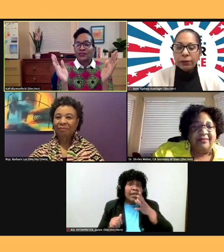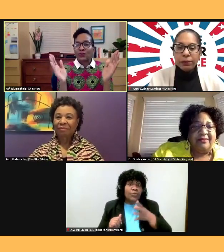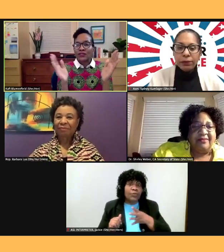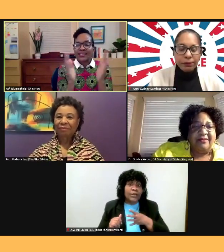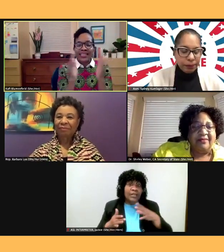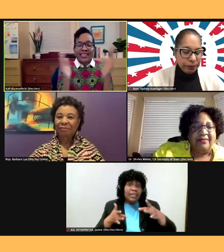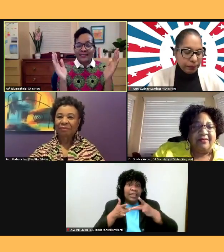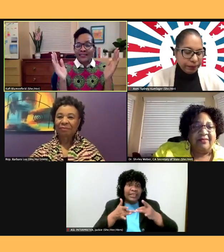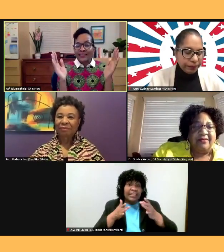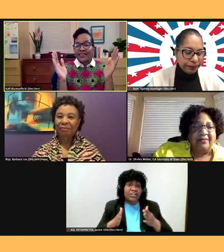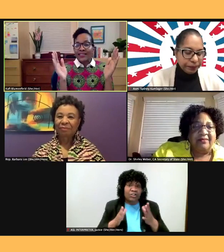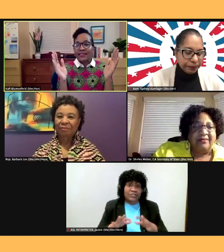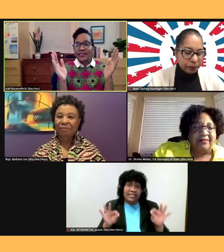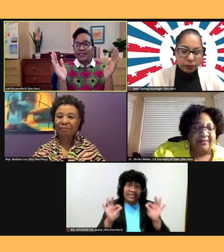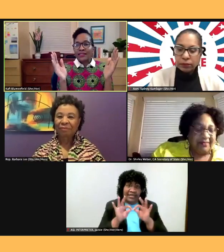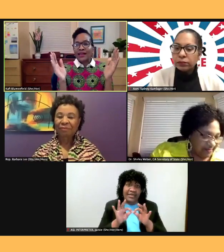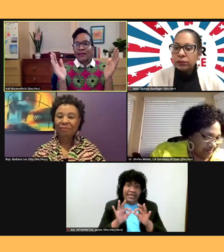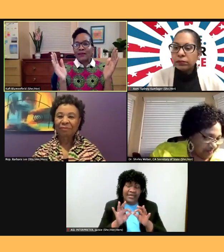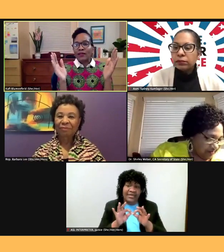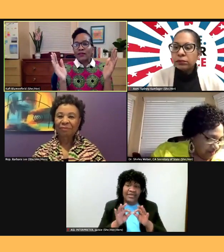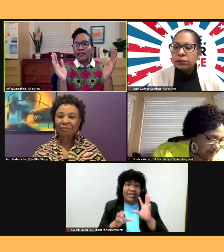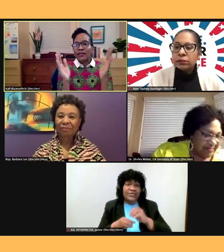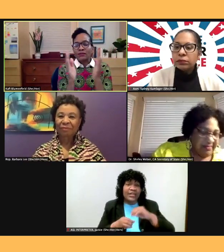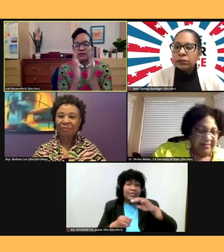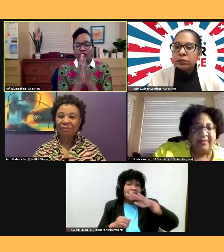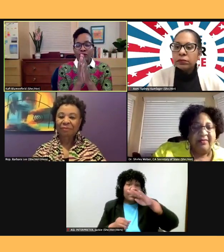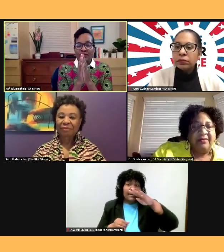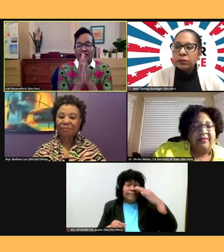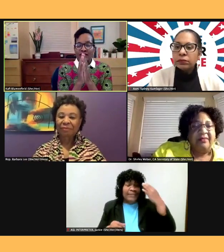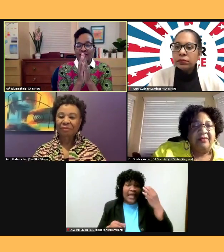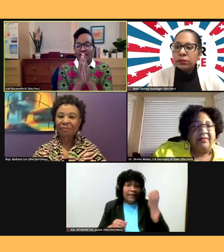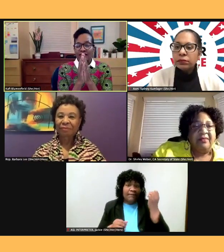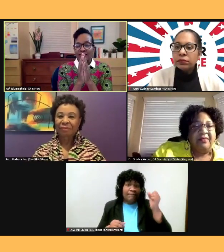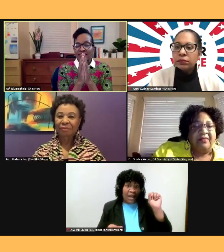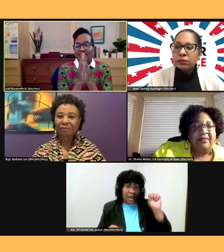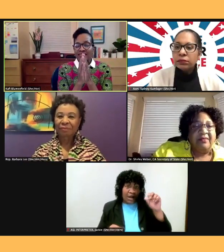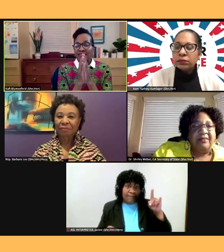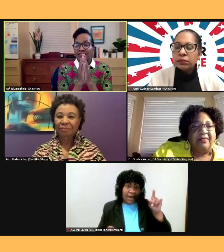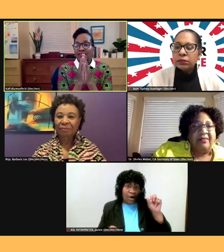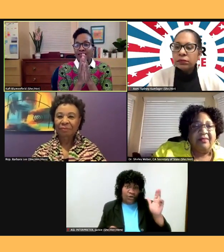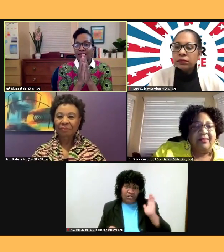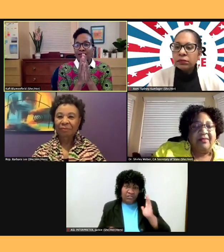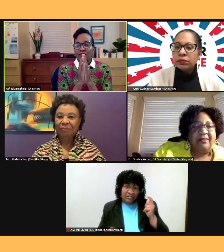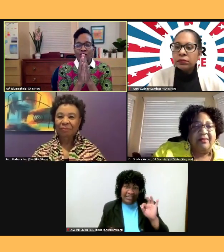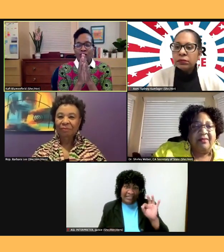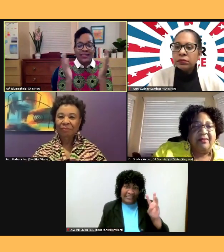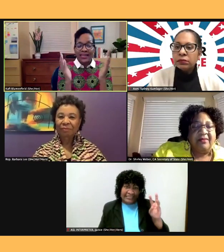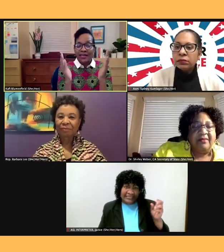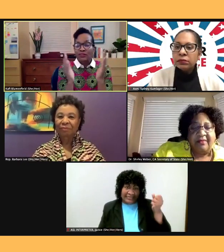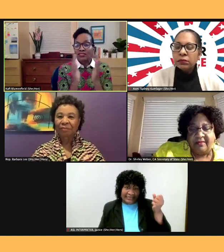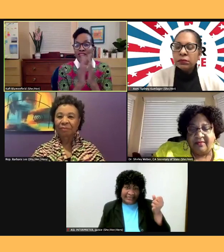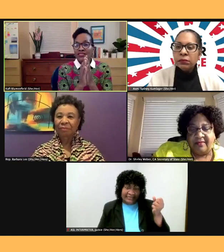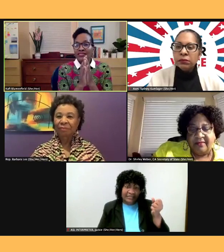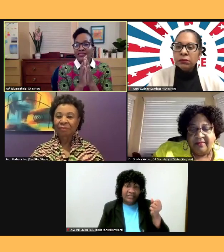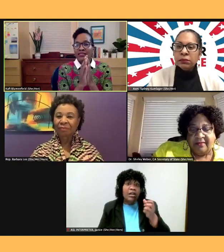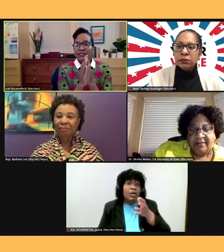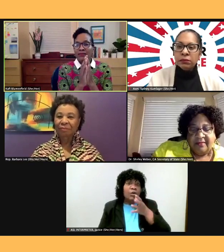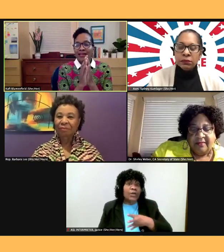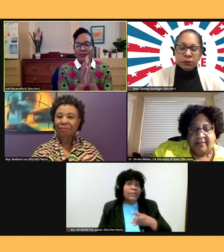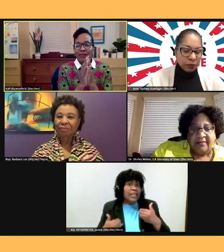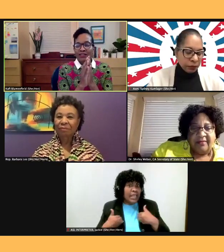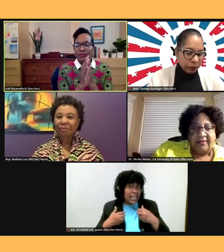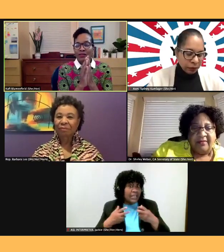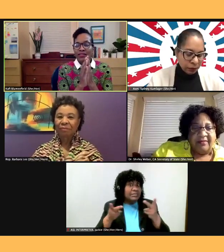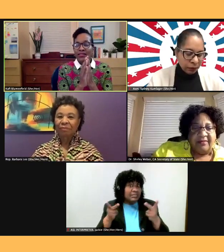in the black power, um, movement in the, in the sixties. Uh, you know, we had positions in the black Panther party.